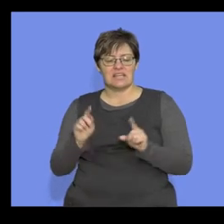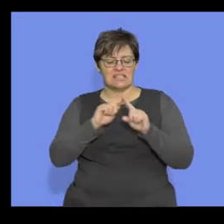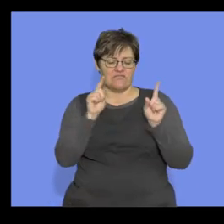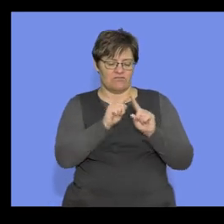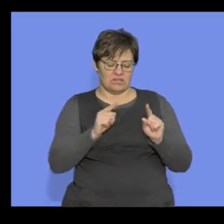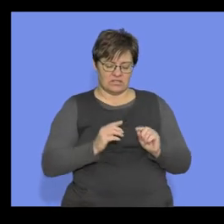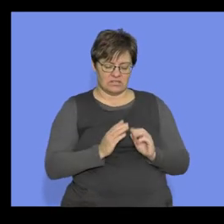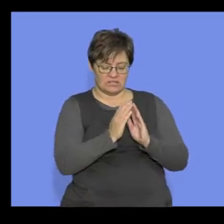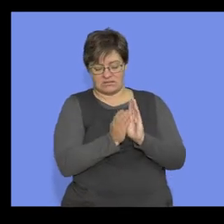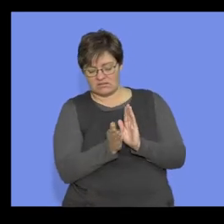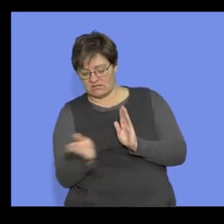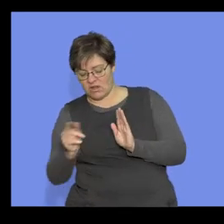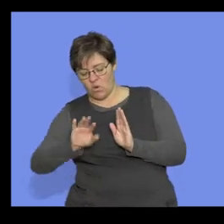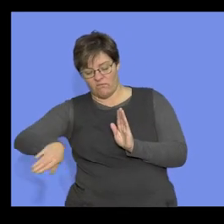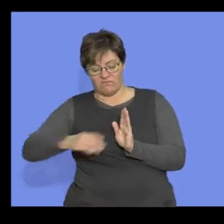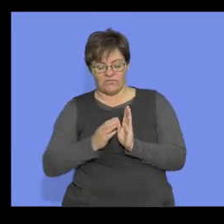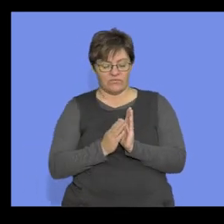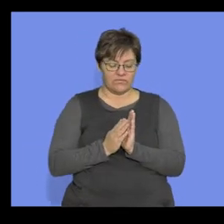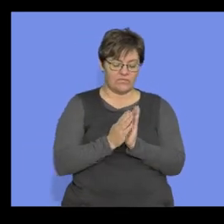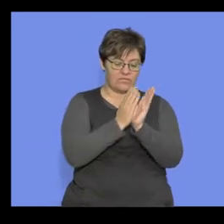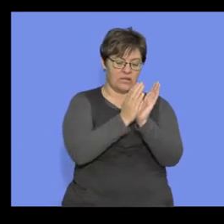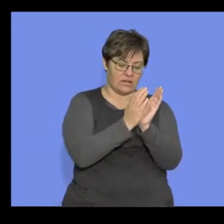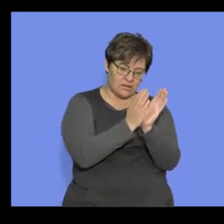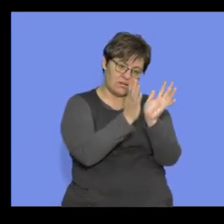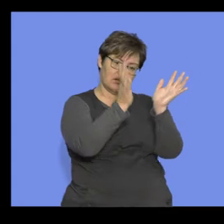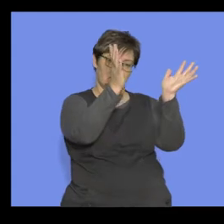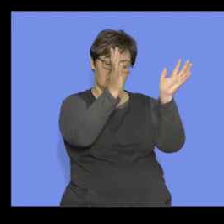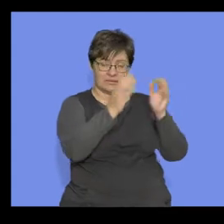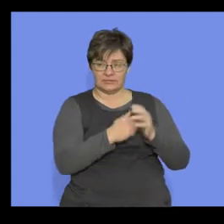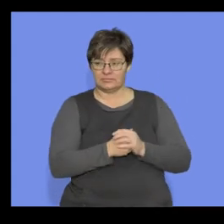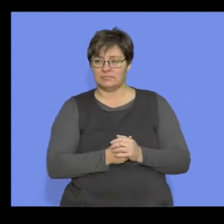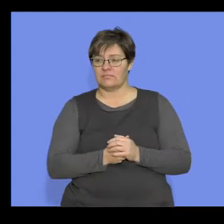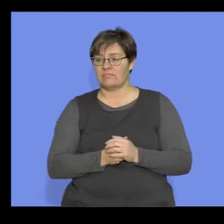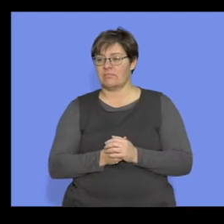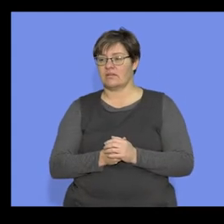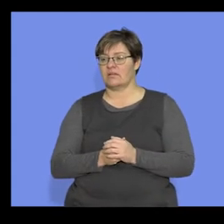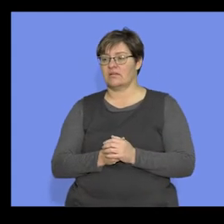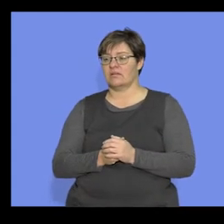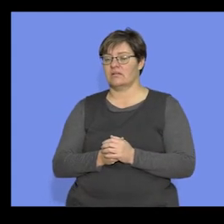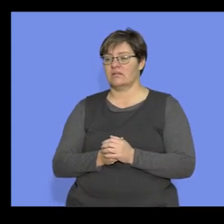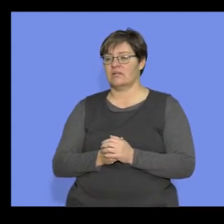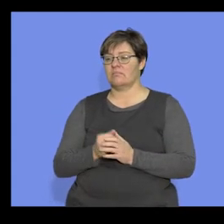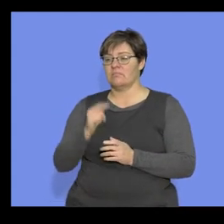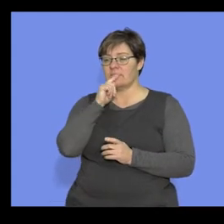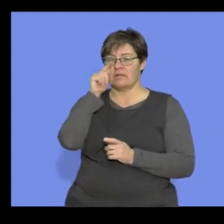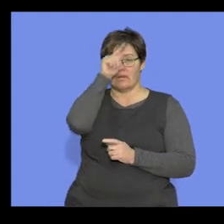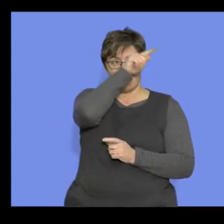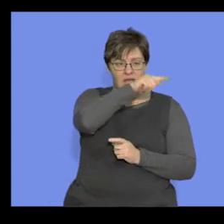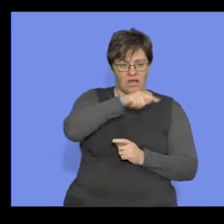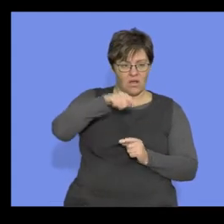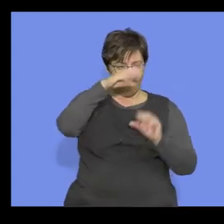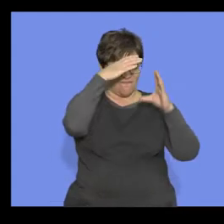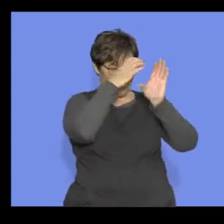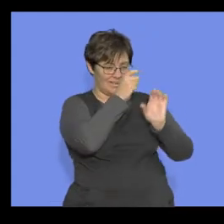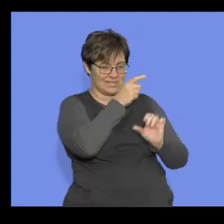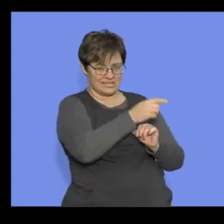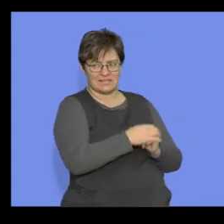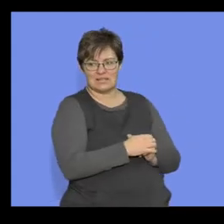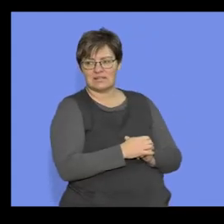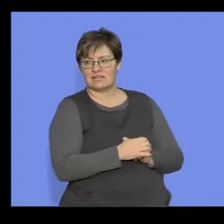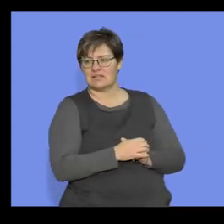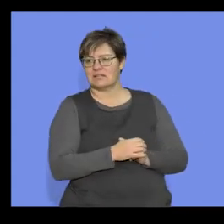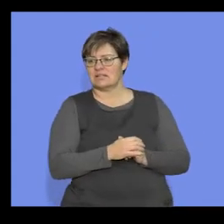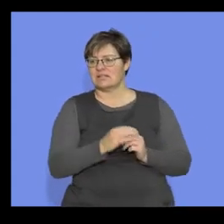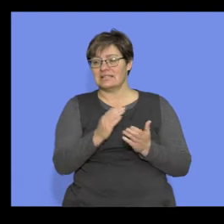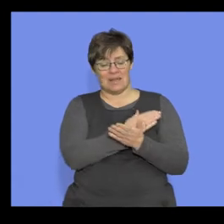these different genuses. And the ones that we pay, right, a lot more attention to are these over here. And it's a word